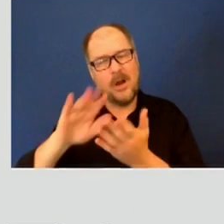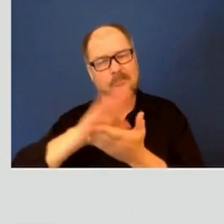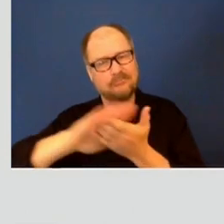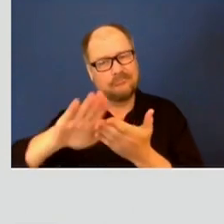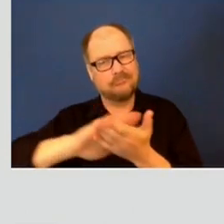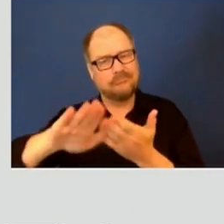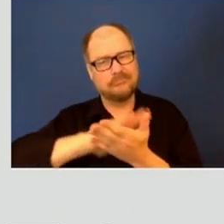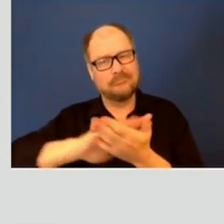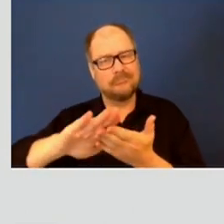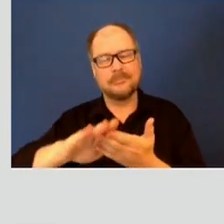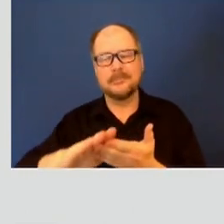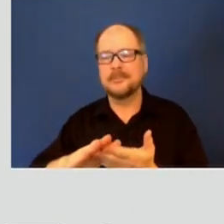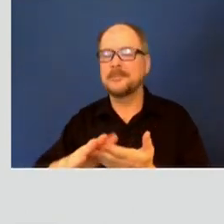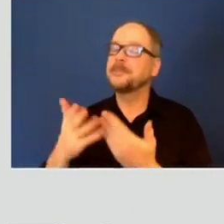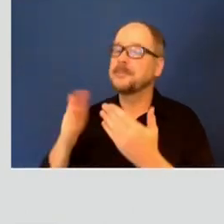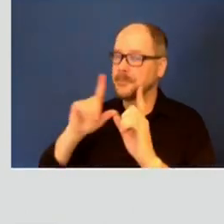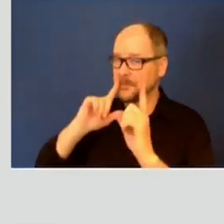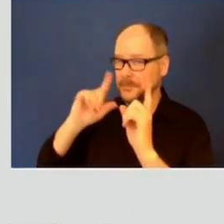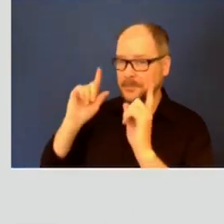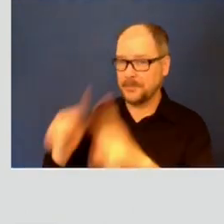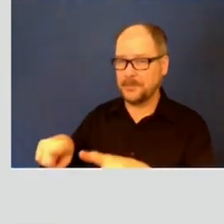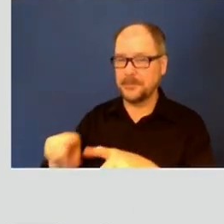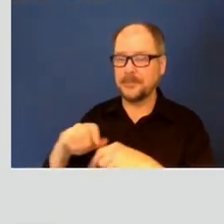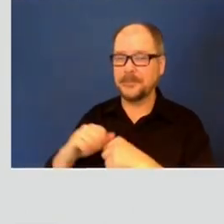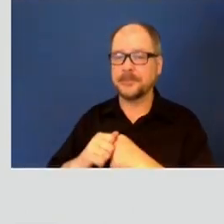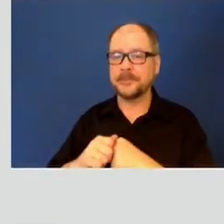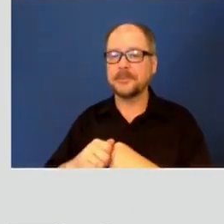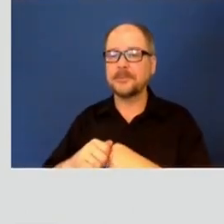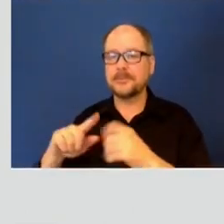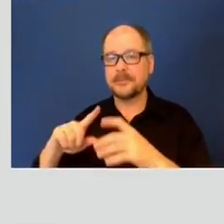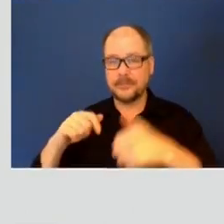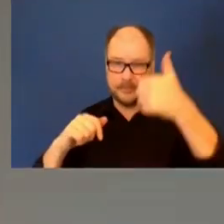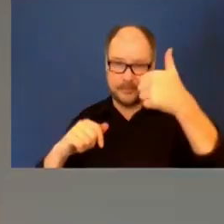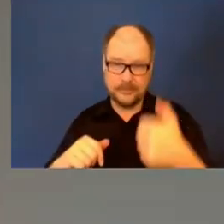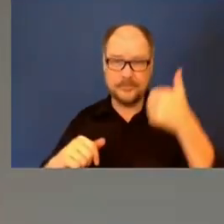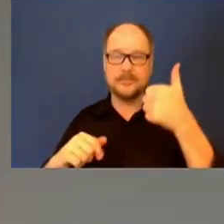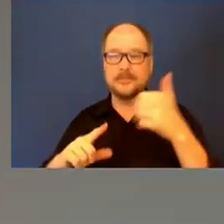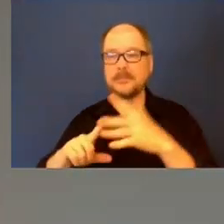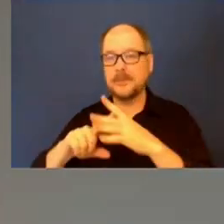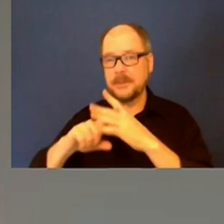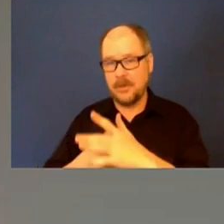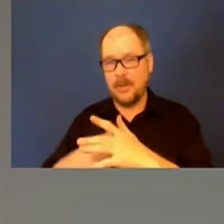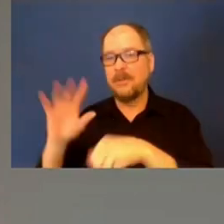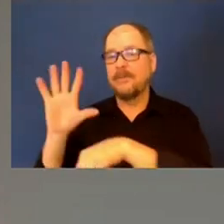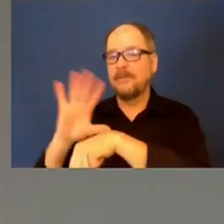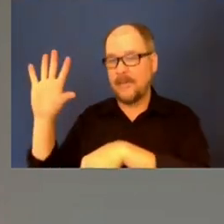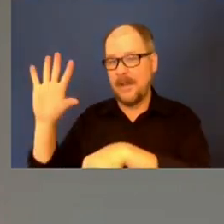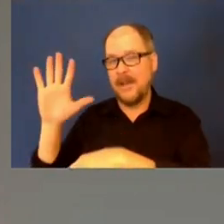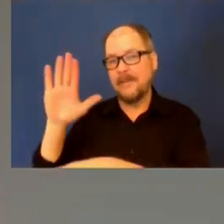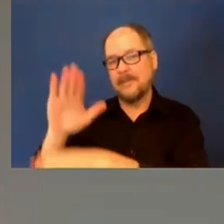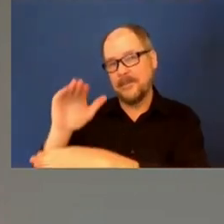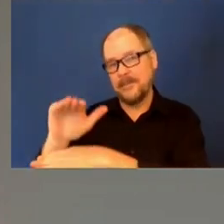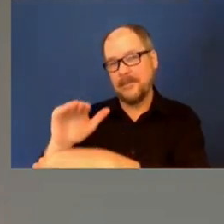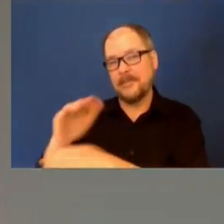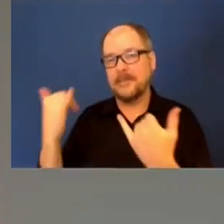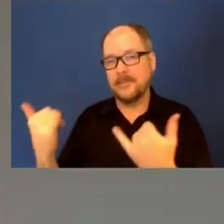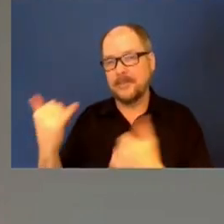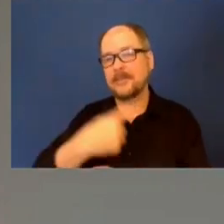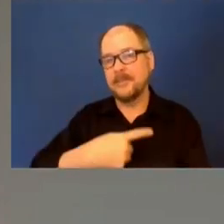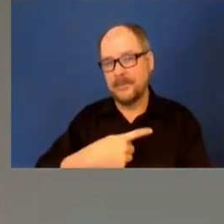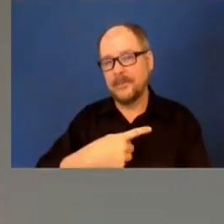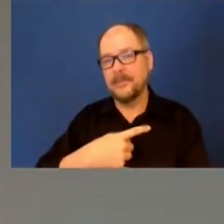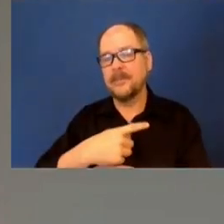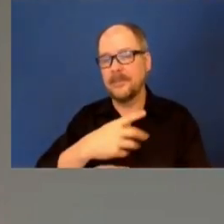Well, actually, the, the clock starts at 5 p.m., 5 p.m. afternoon. I